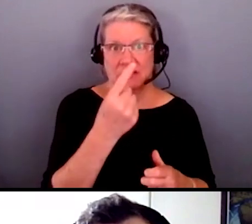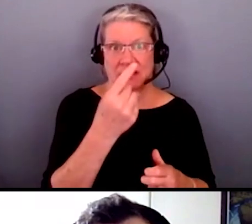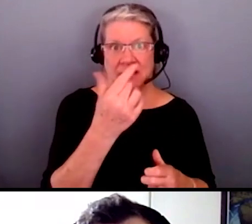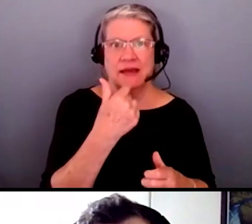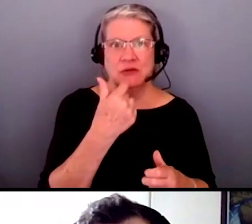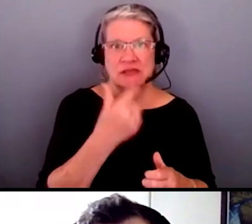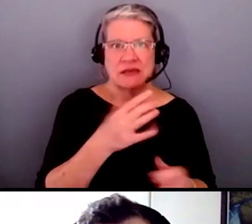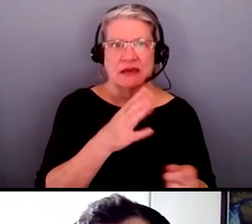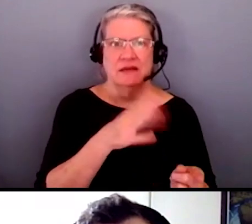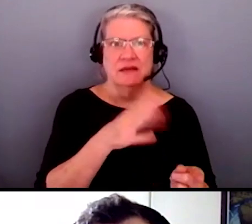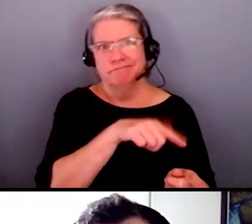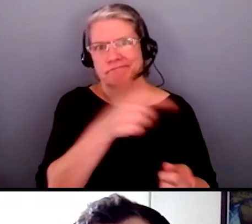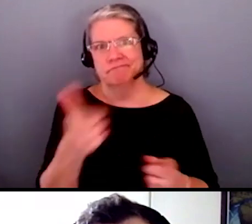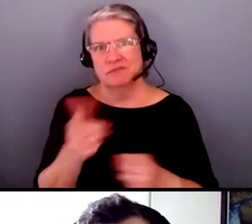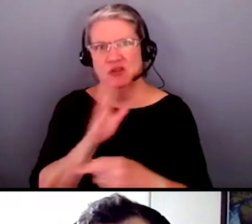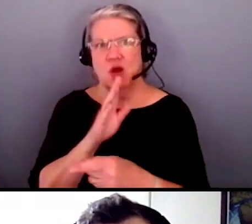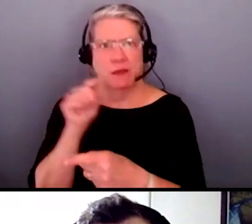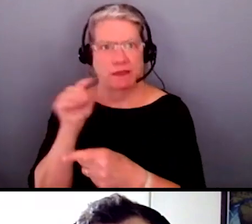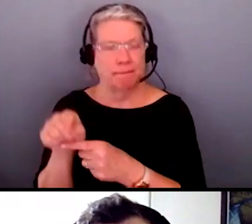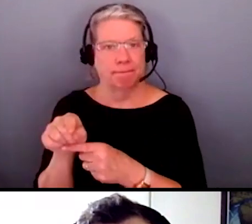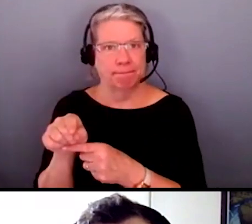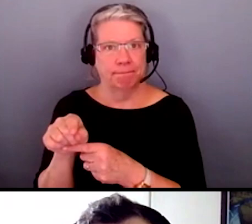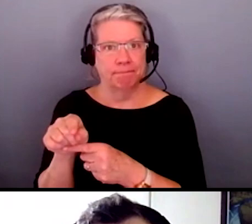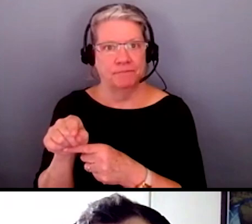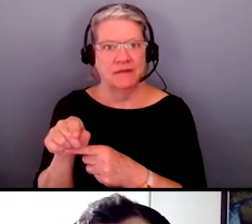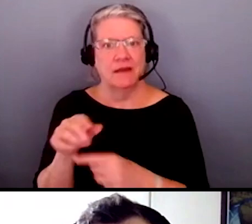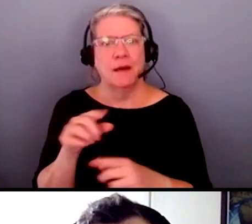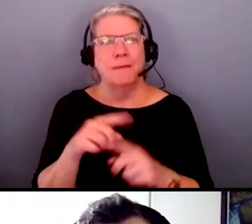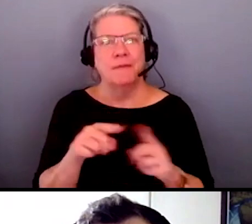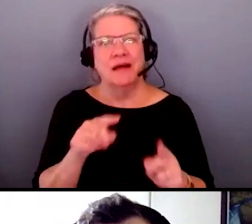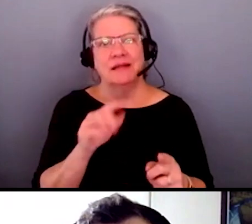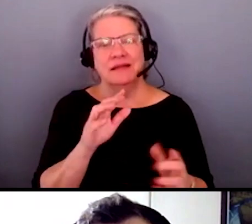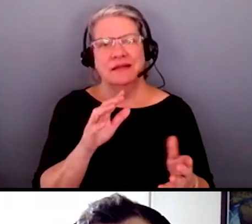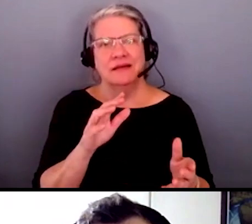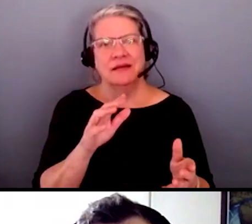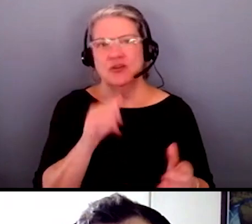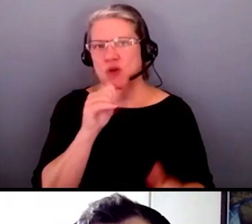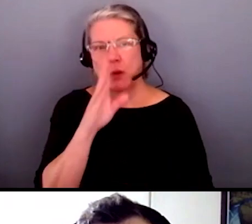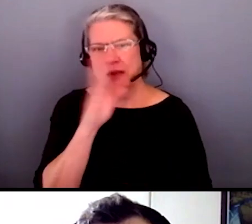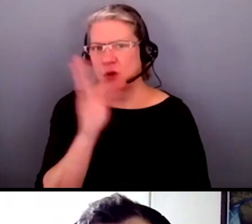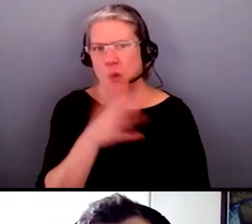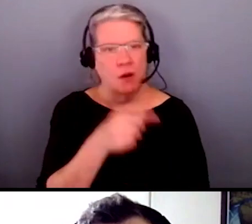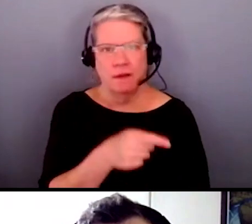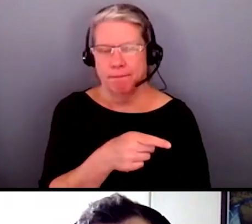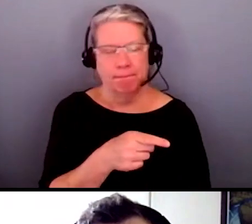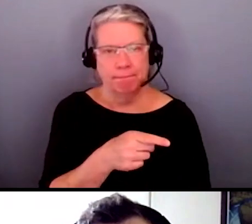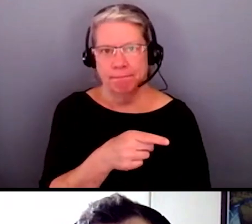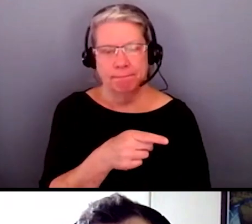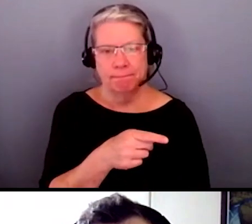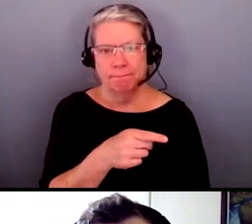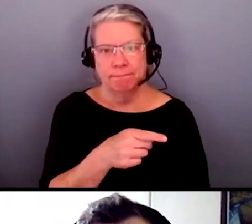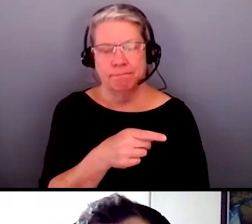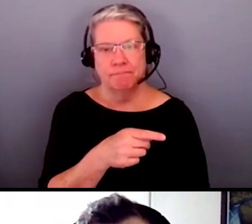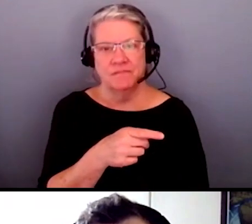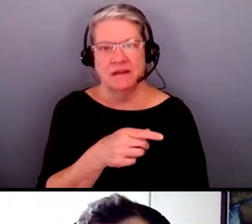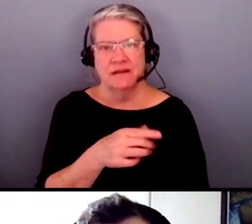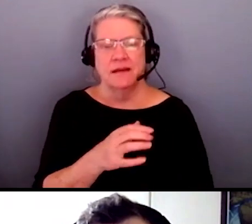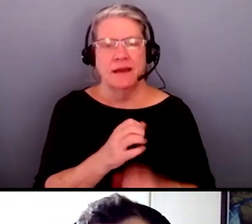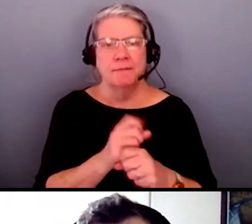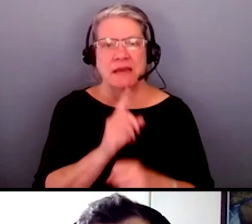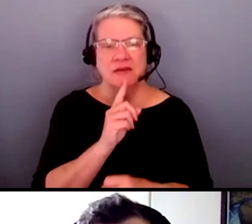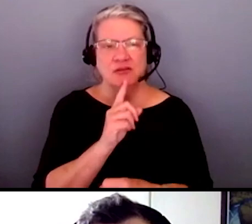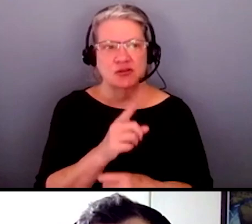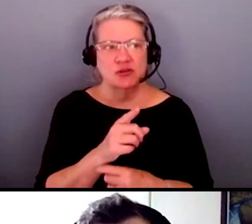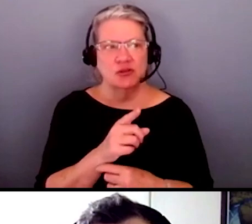that person of comfort that is there with them, but not ignoring the person and making sure that,